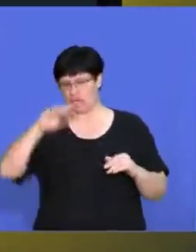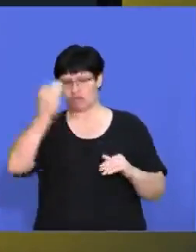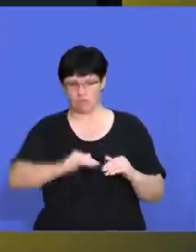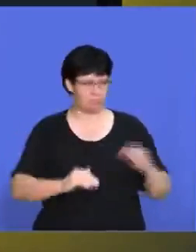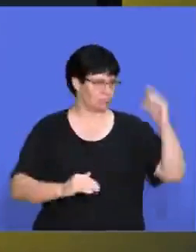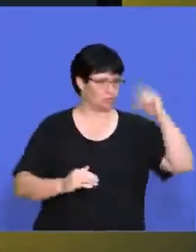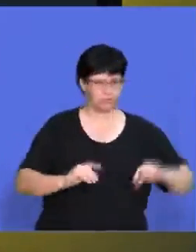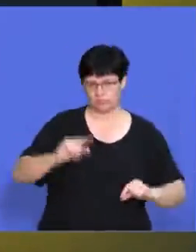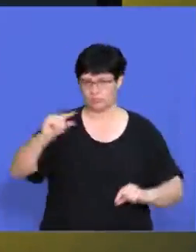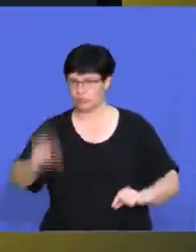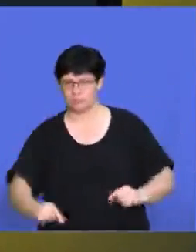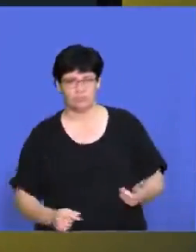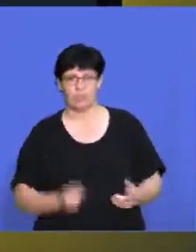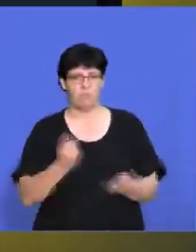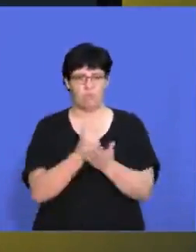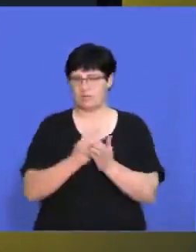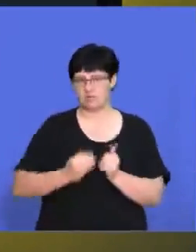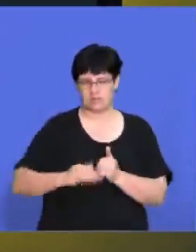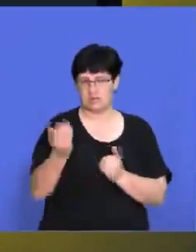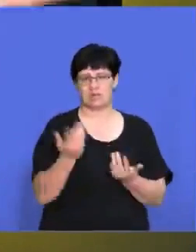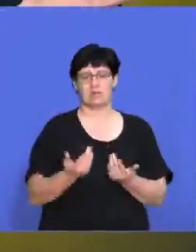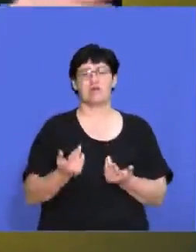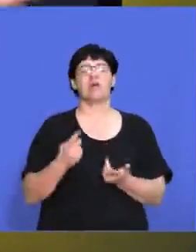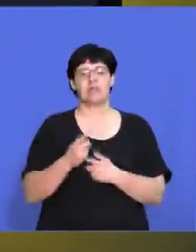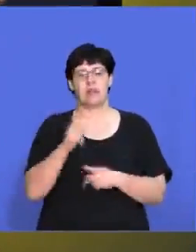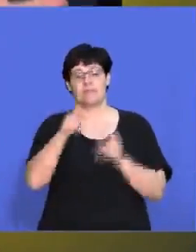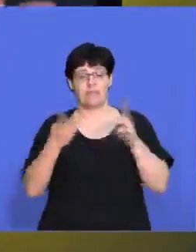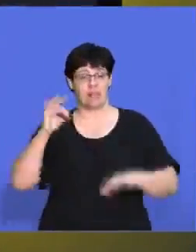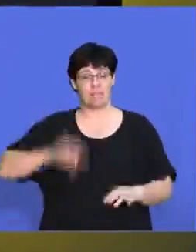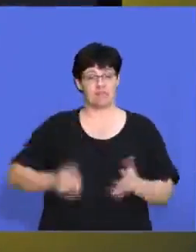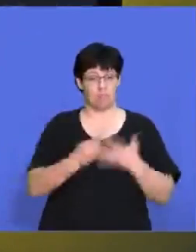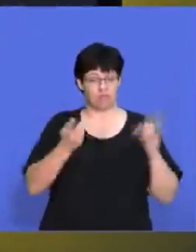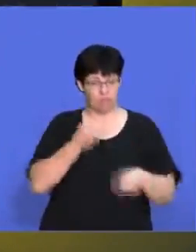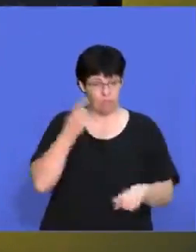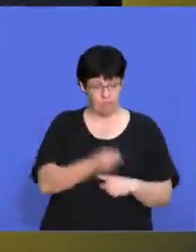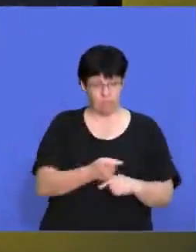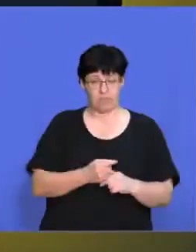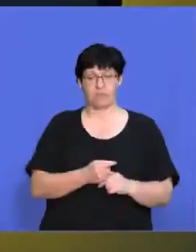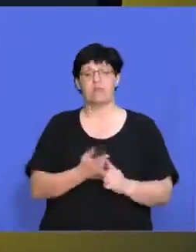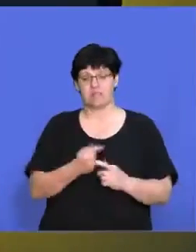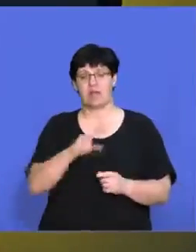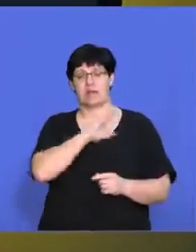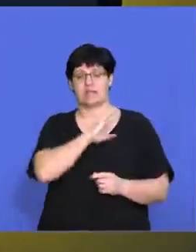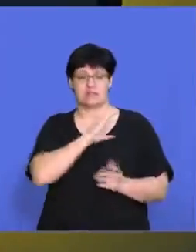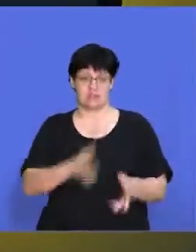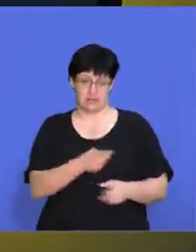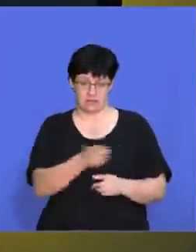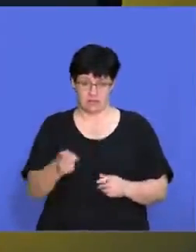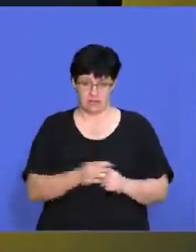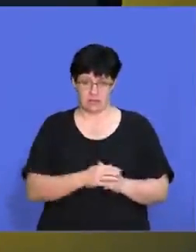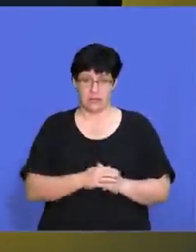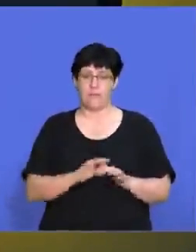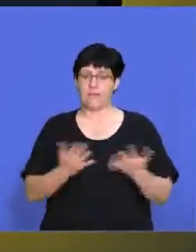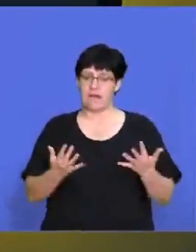other, um, the whole time. And that, well, the people who benefit most from that are the, the consumers. Um,